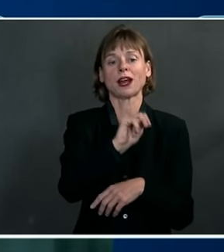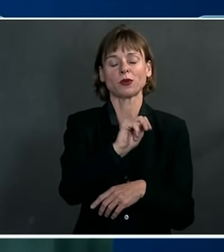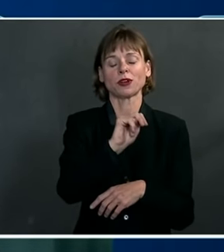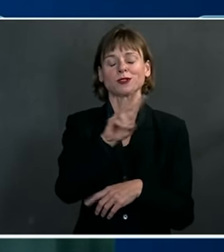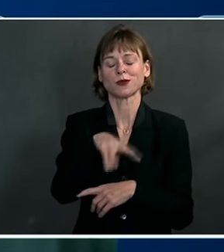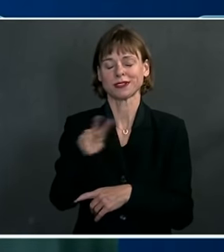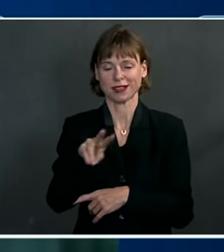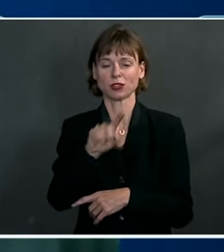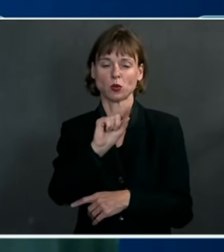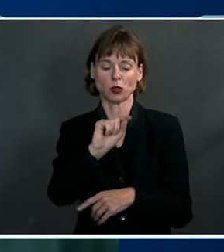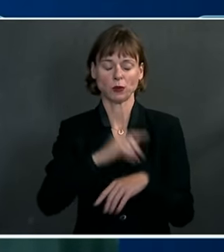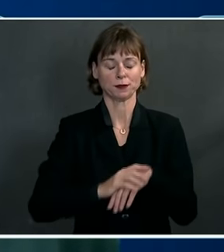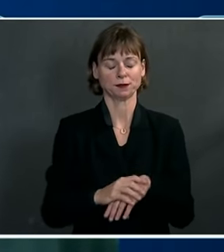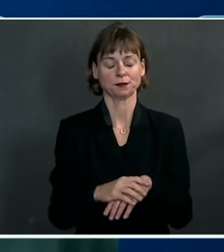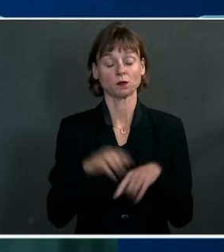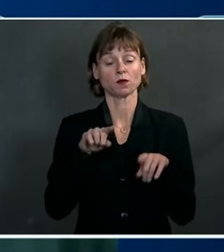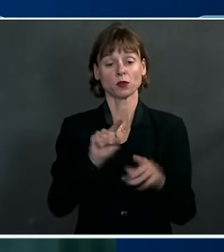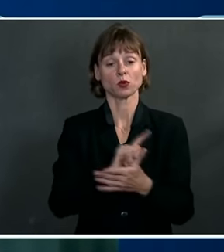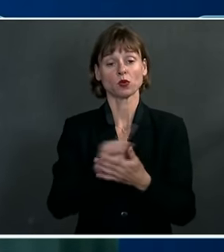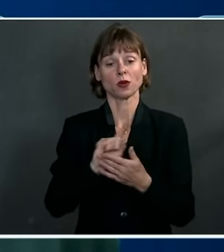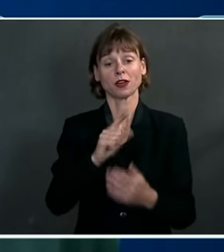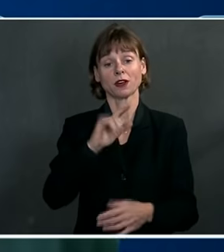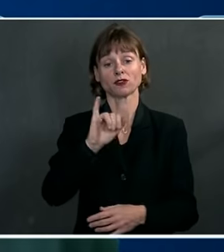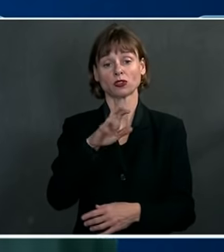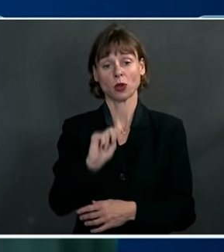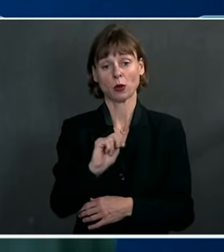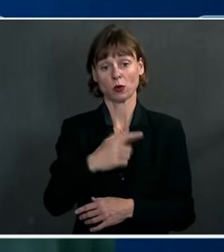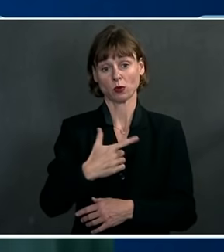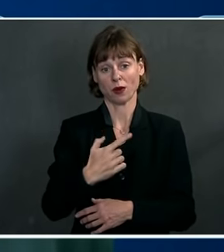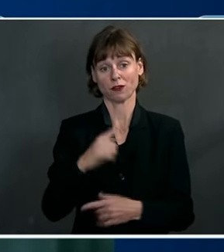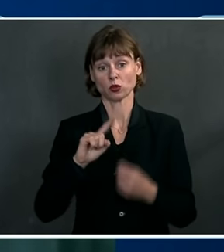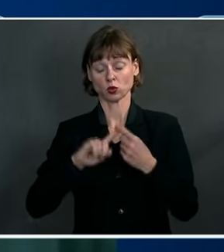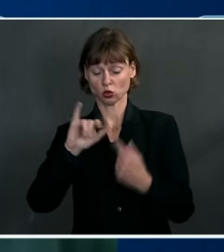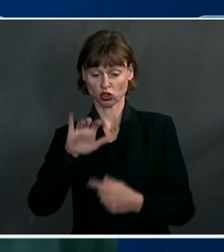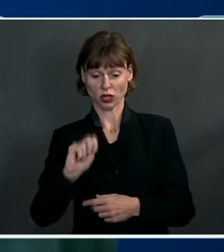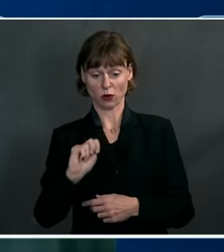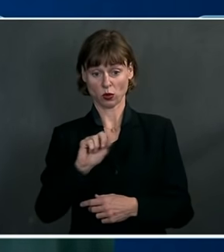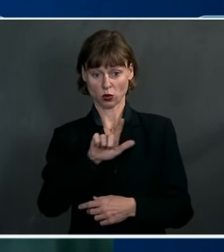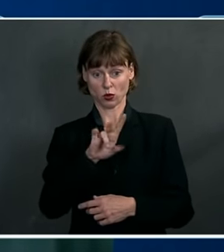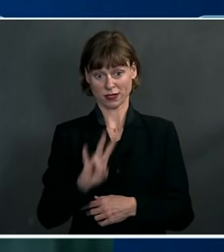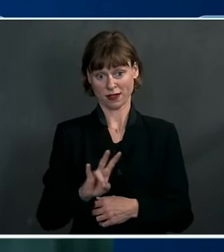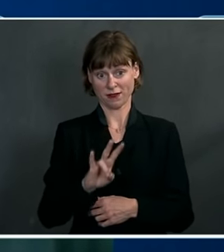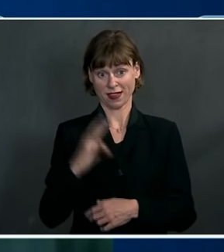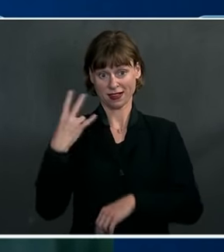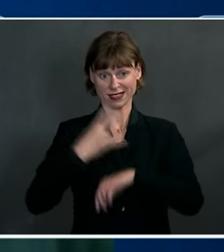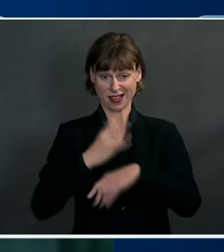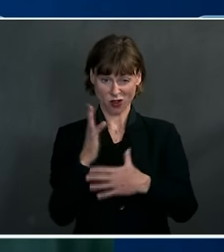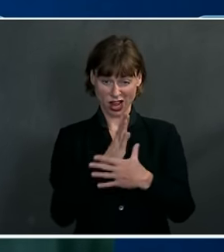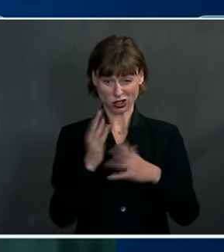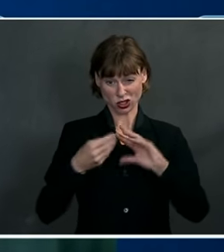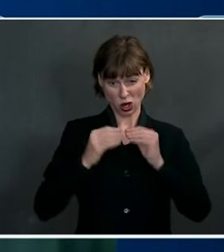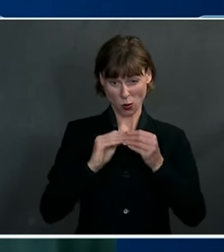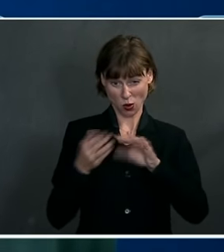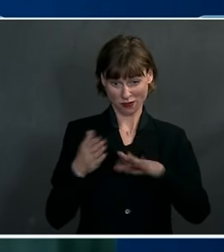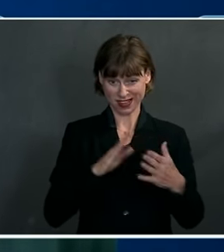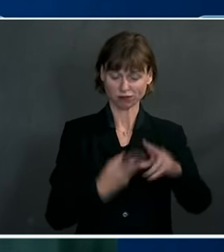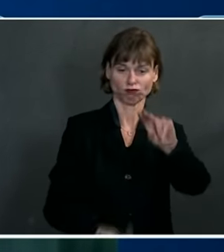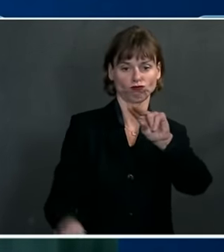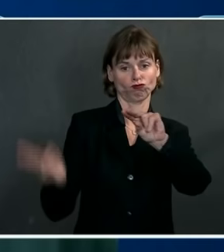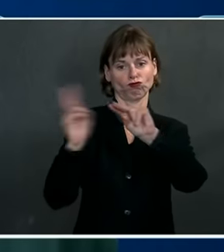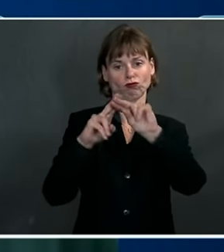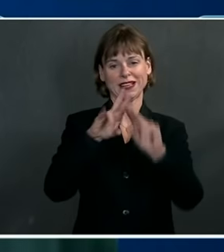2020. During the week of January 21st to January 27th, the seven-day average number of deaths increased